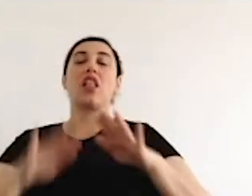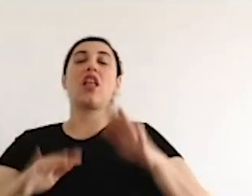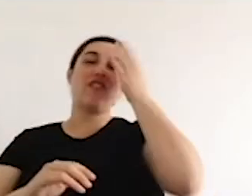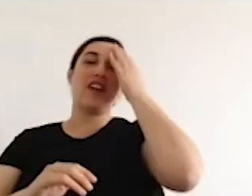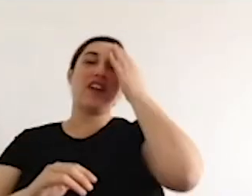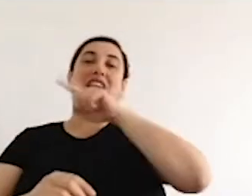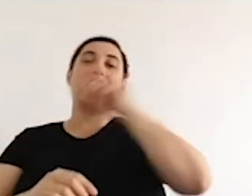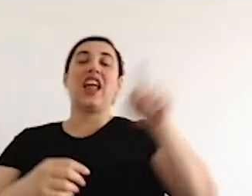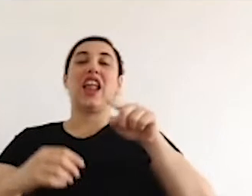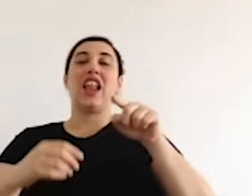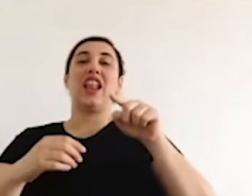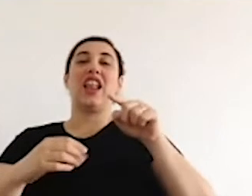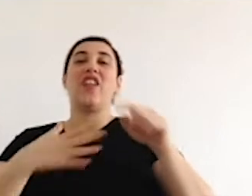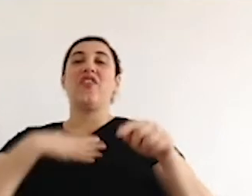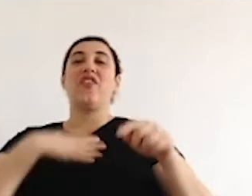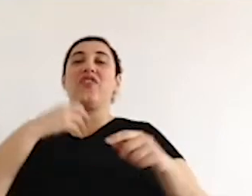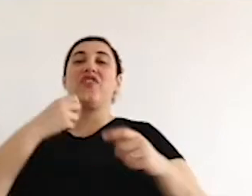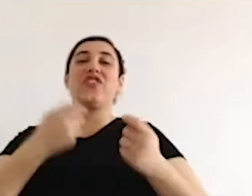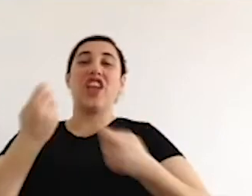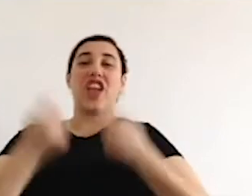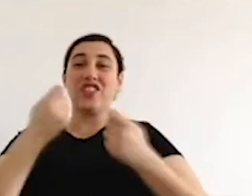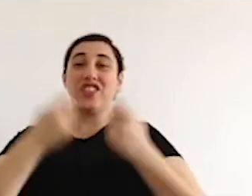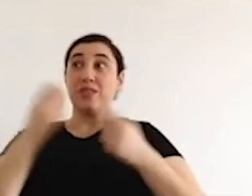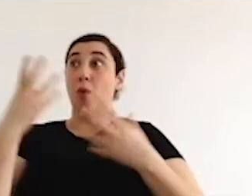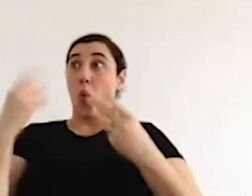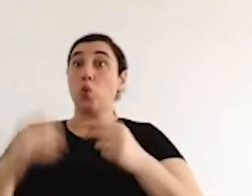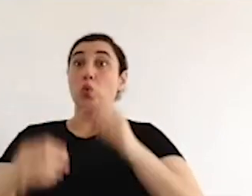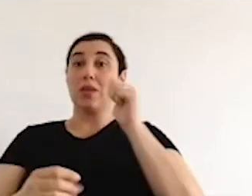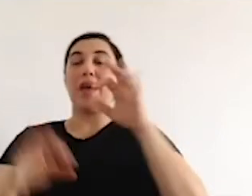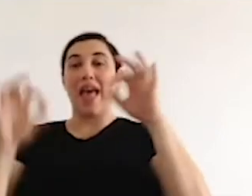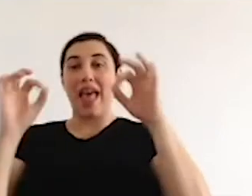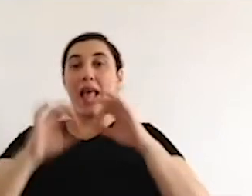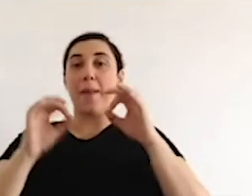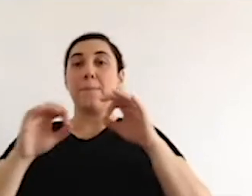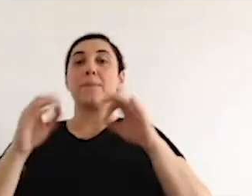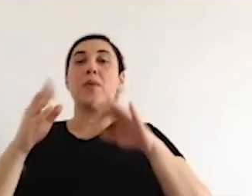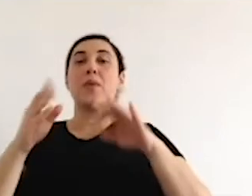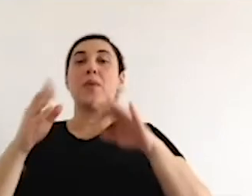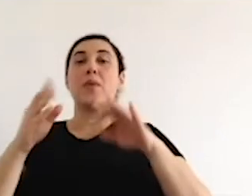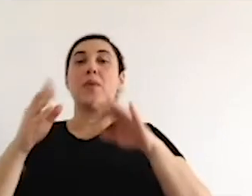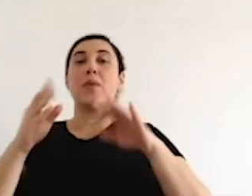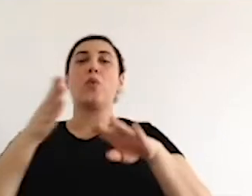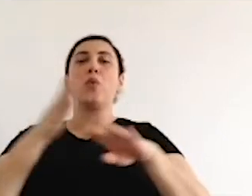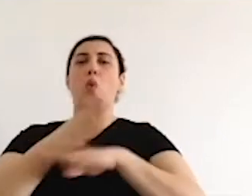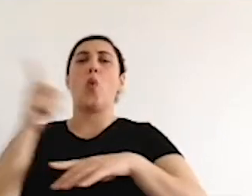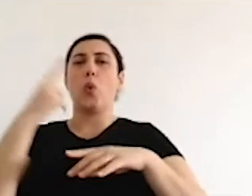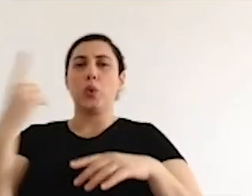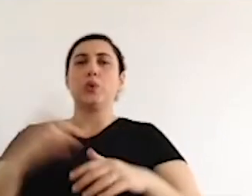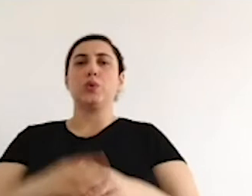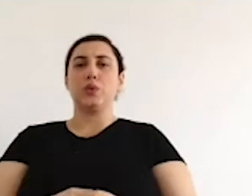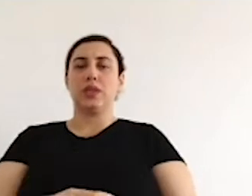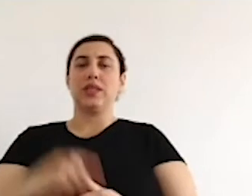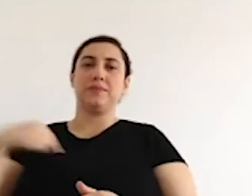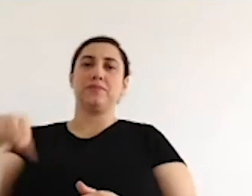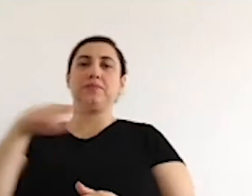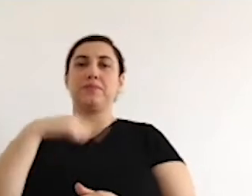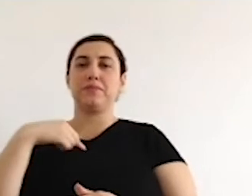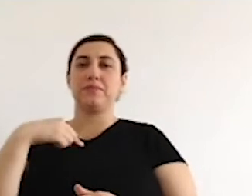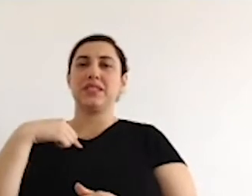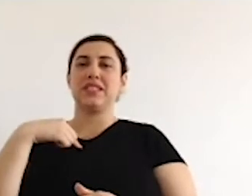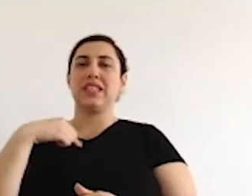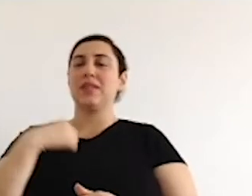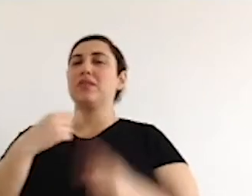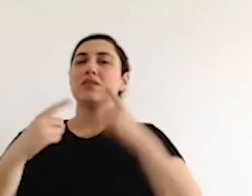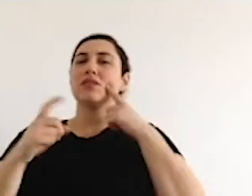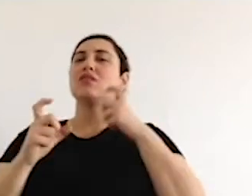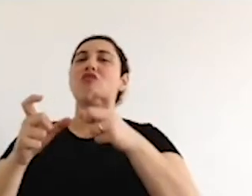Or whenever we talk about networks in solidarity with the impoverished,